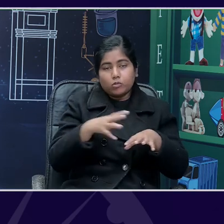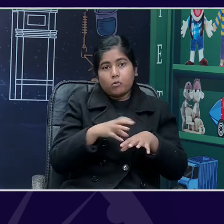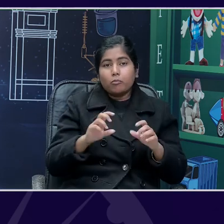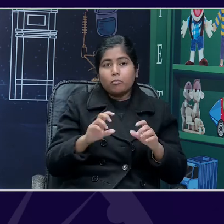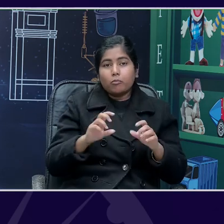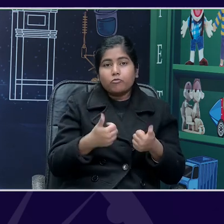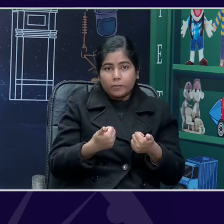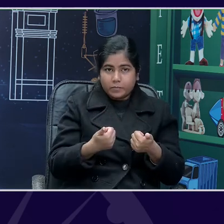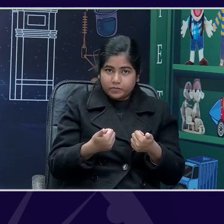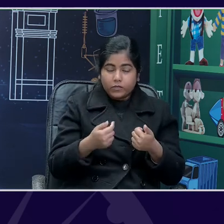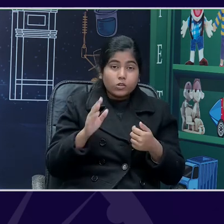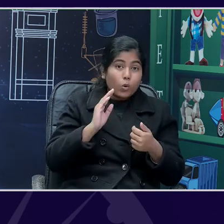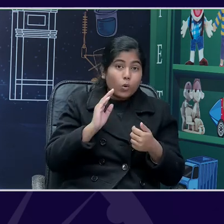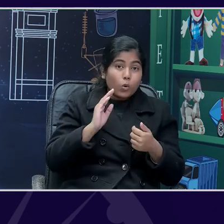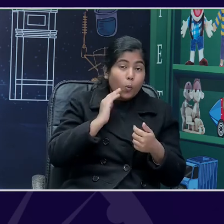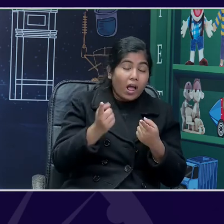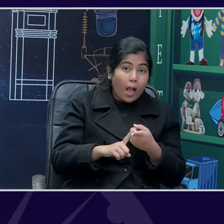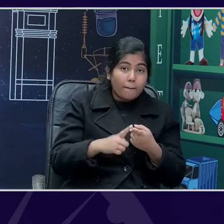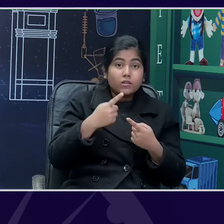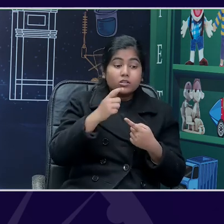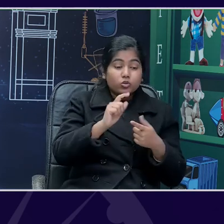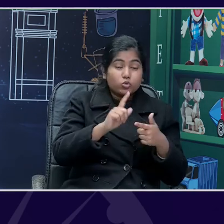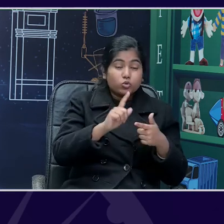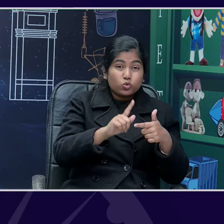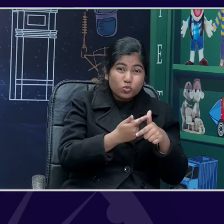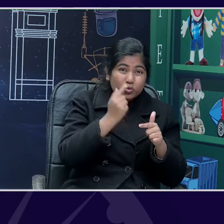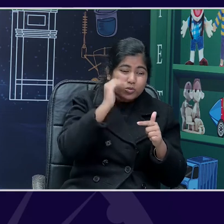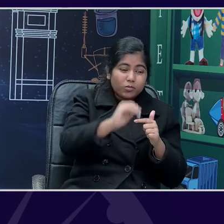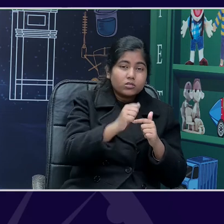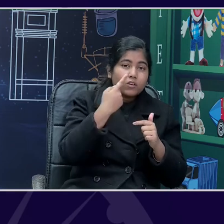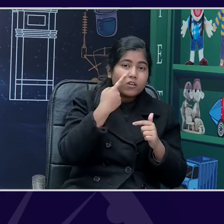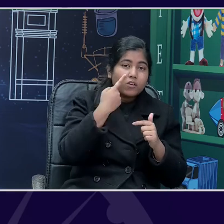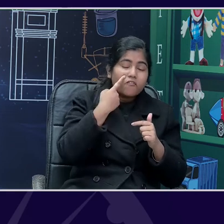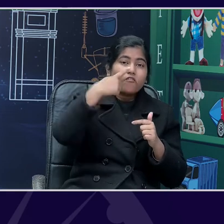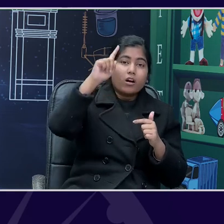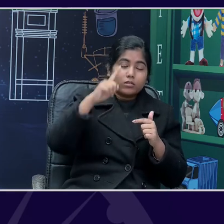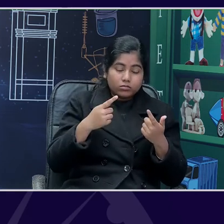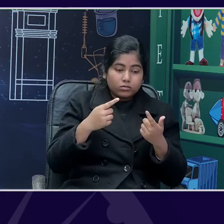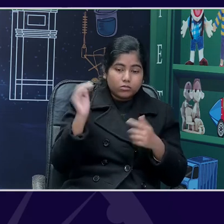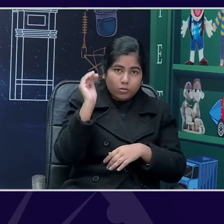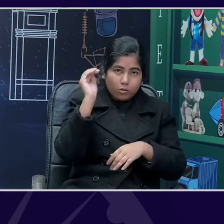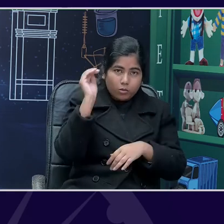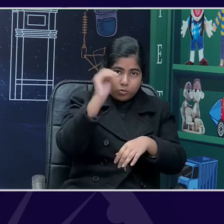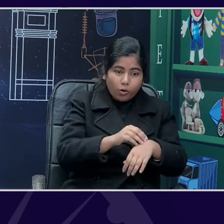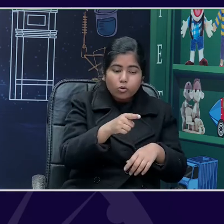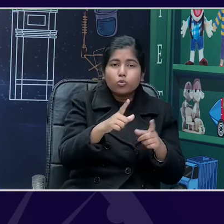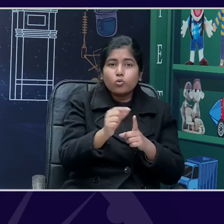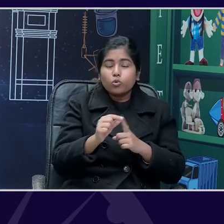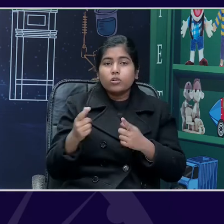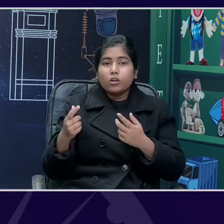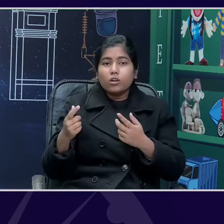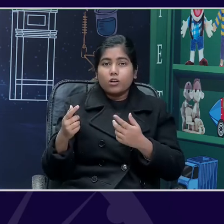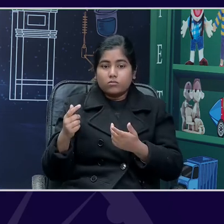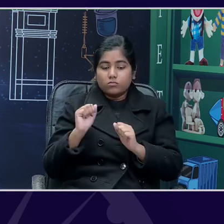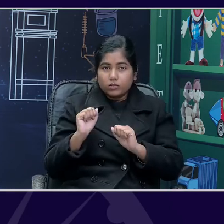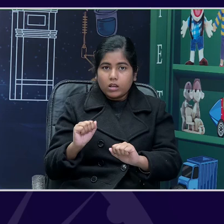when Jodi's father had been bitten by a rattlesnake, they killed a doe and used its heart